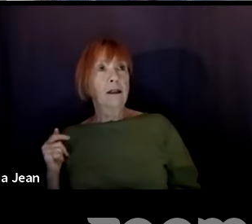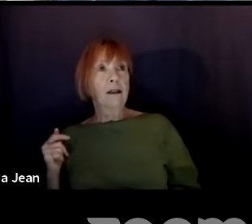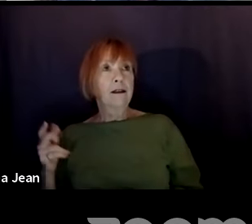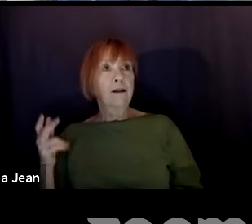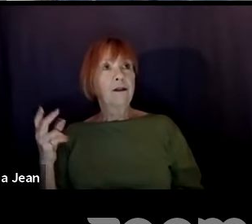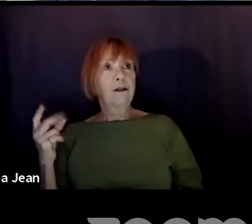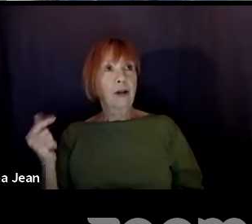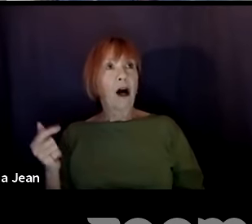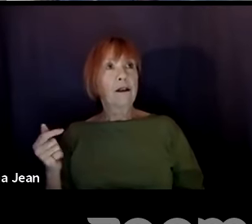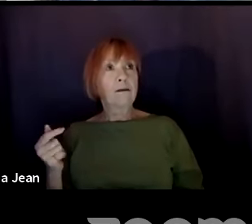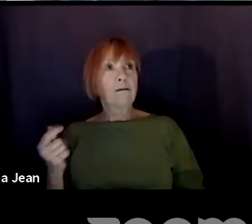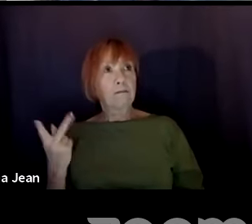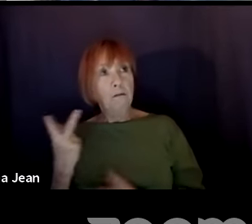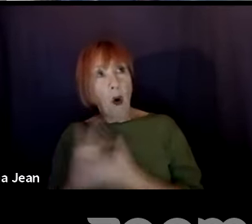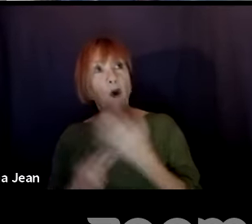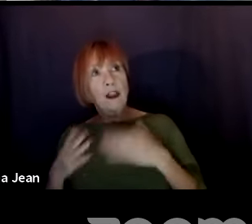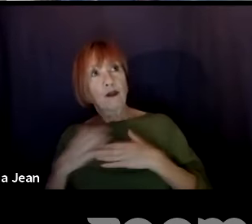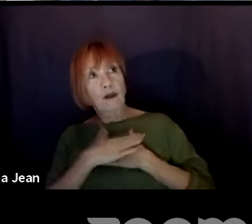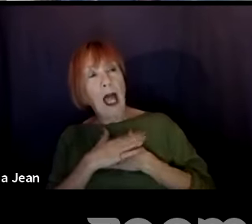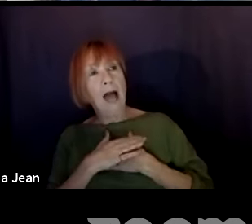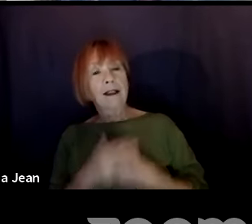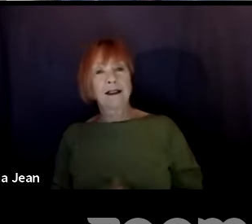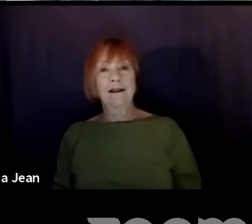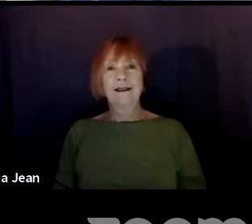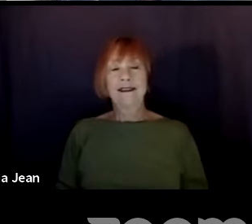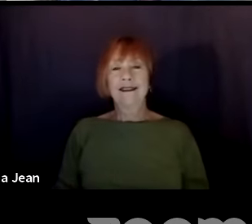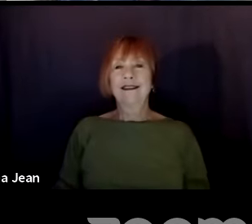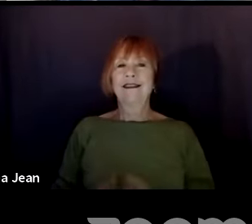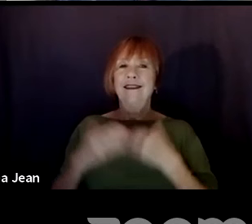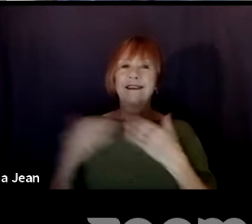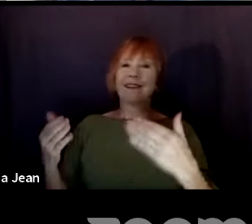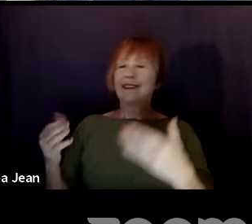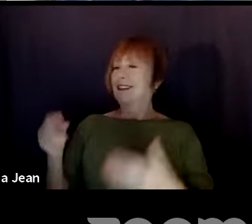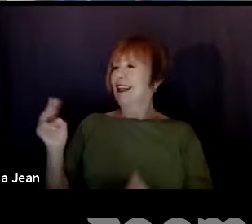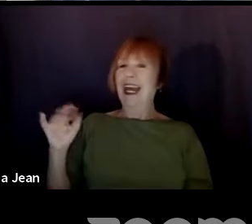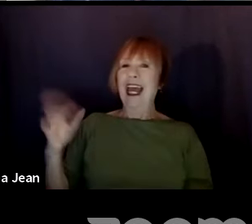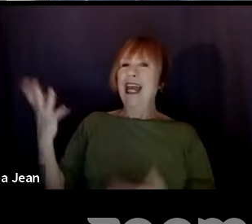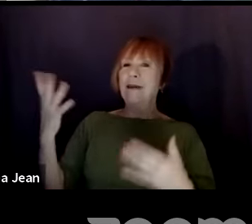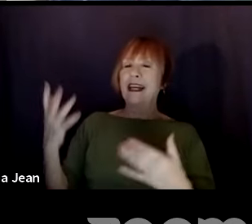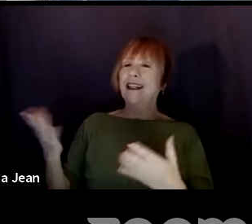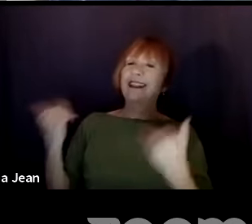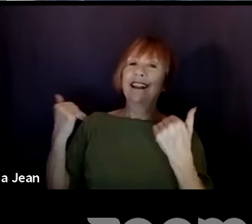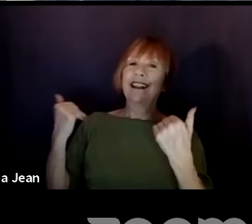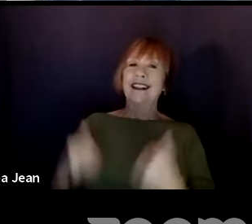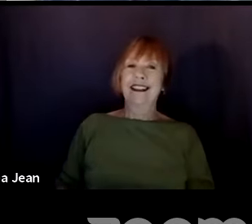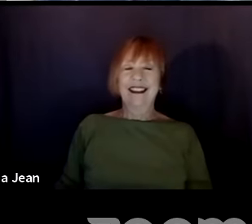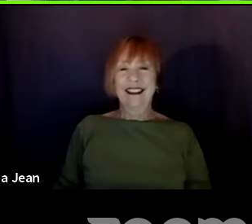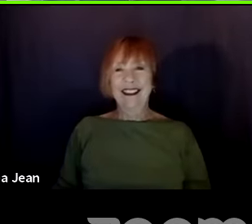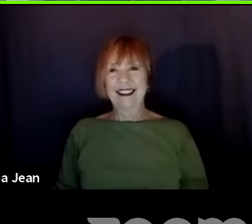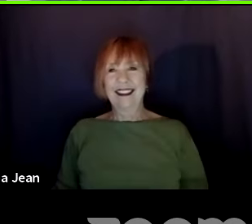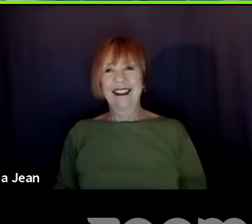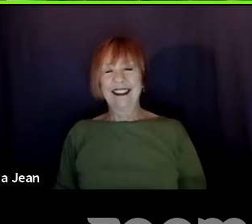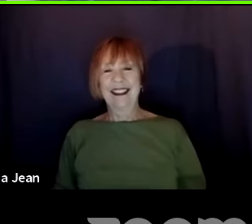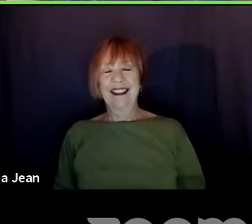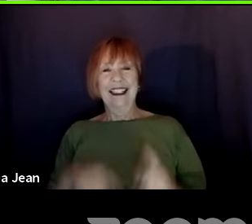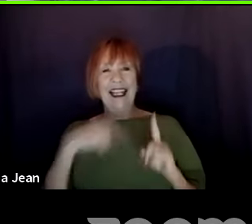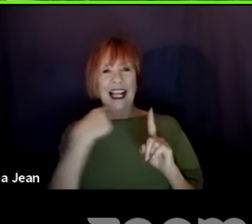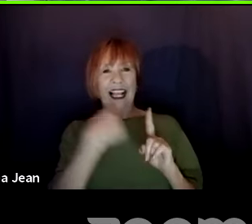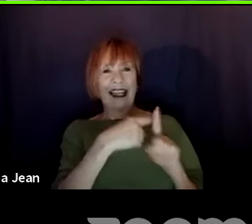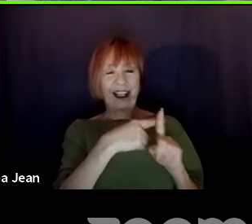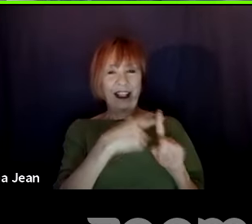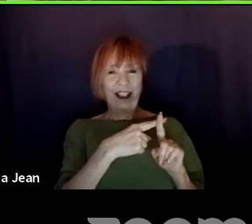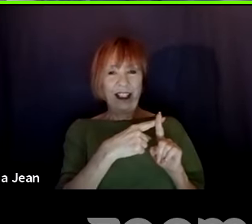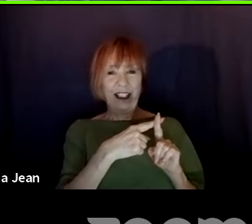Nice. Nice. Thank you. And Amy, take us home. What's your good? What's your bad? What's your shameless? Um, I would say the good